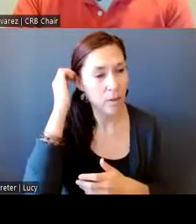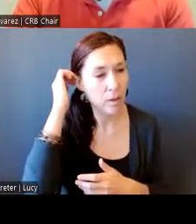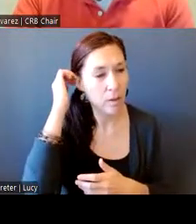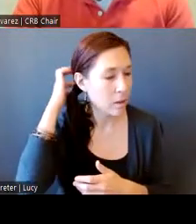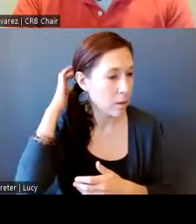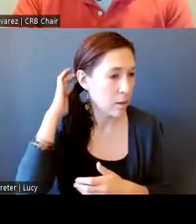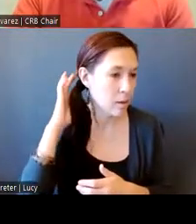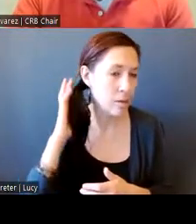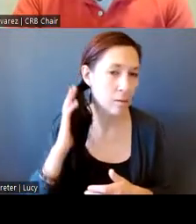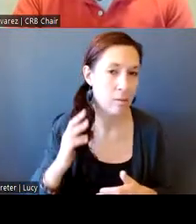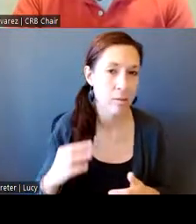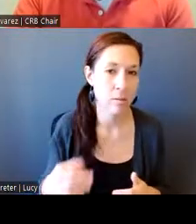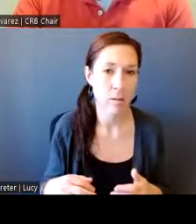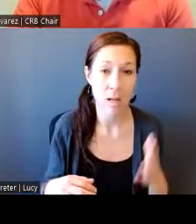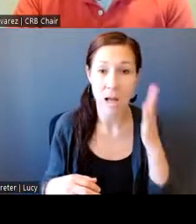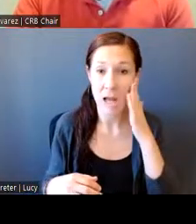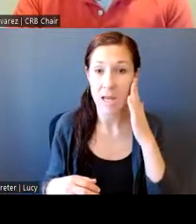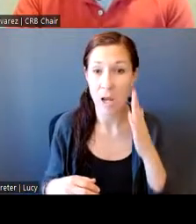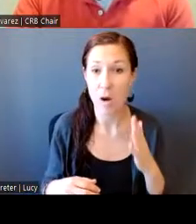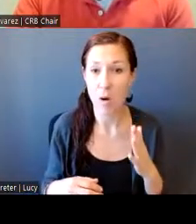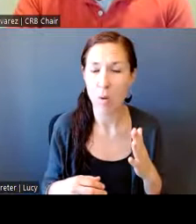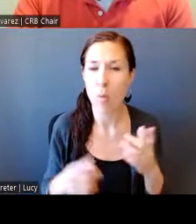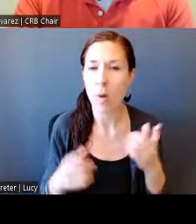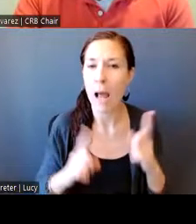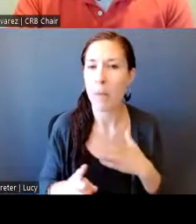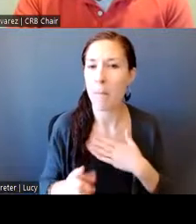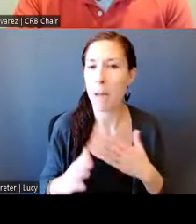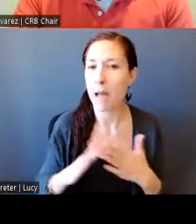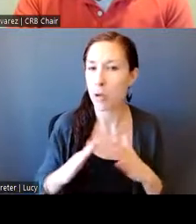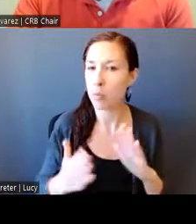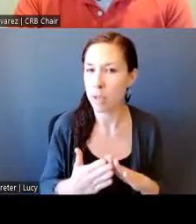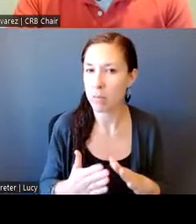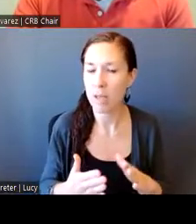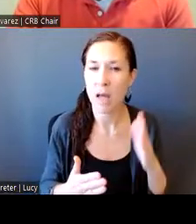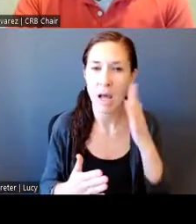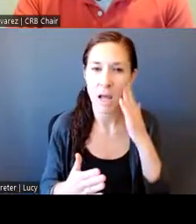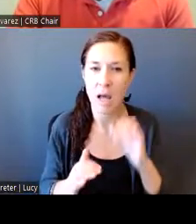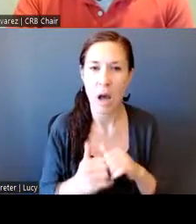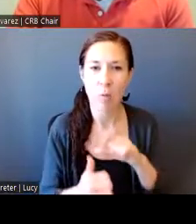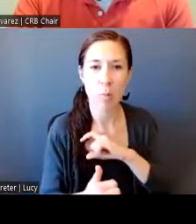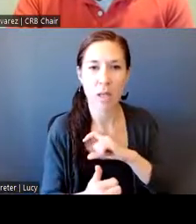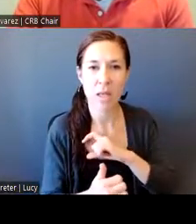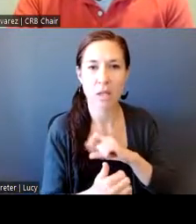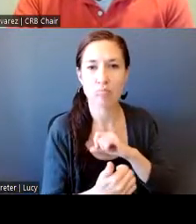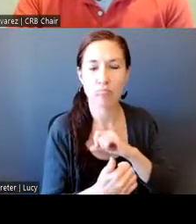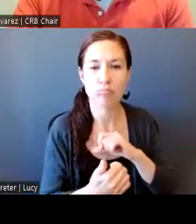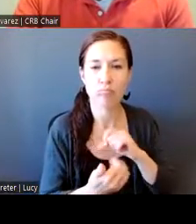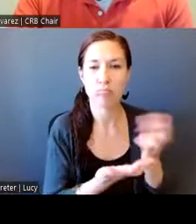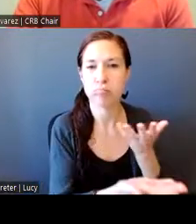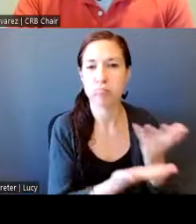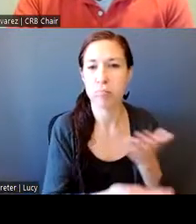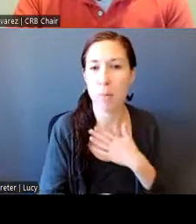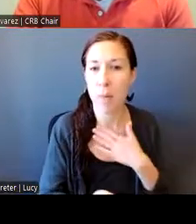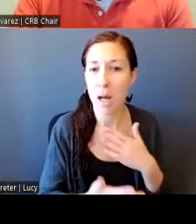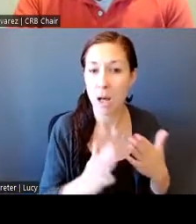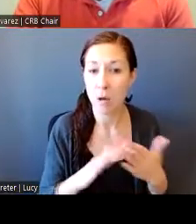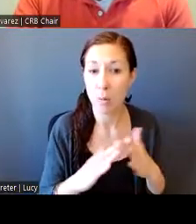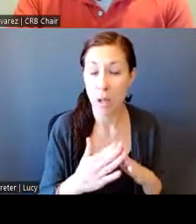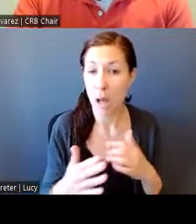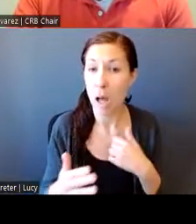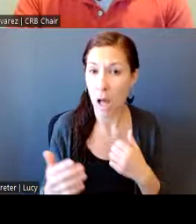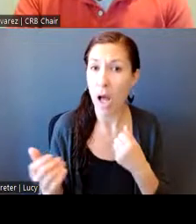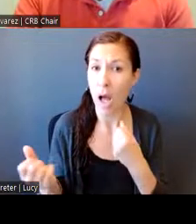how my community is treated and I am a supporter of the police. I've come from a police